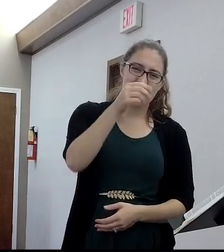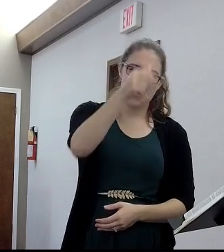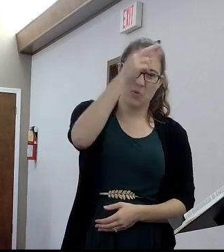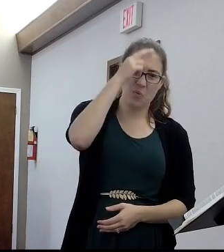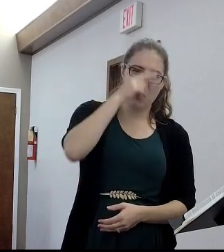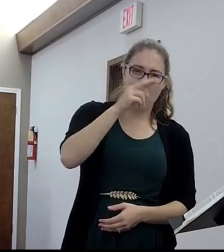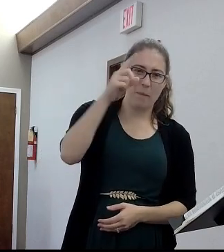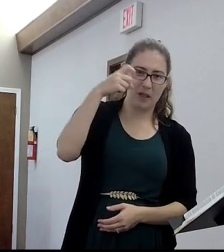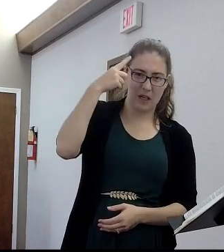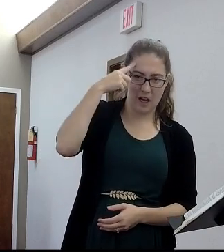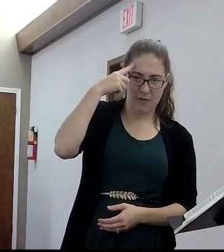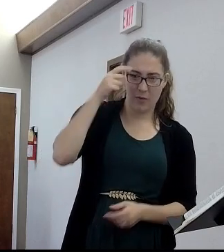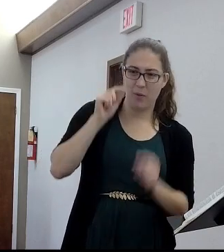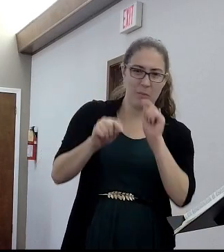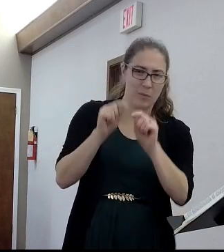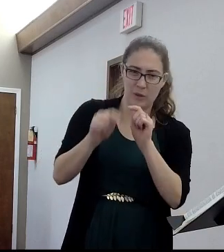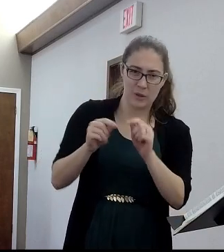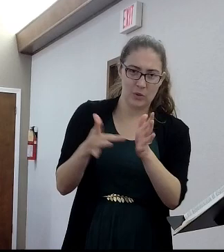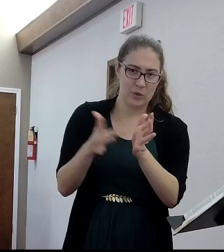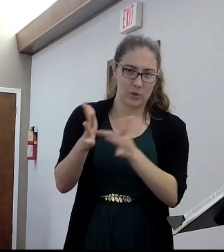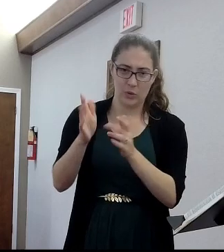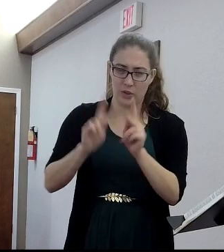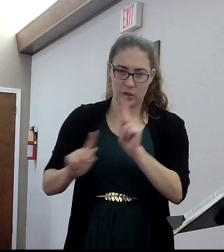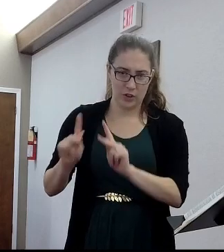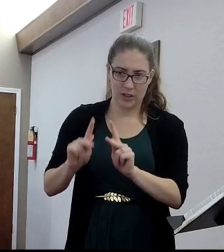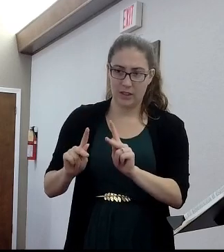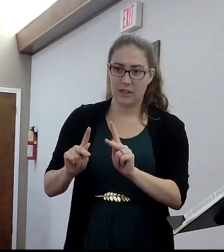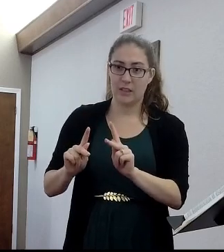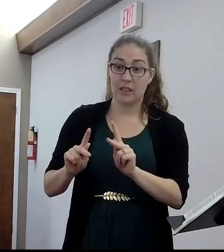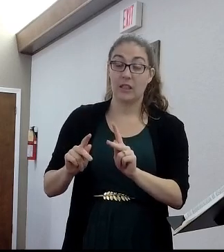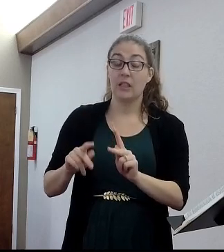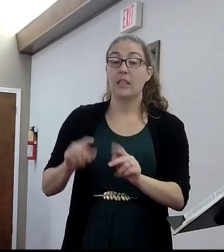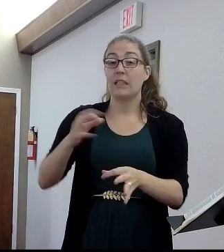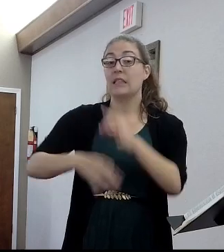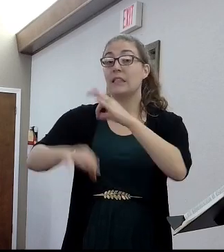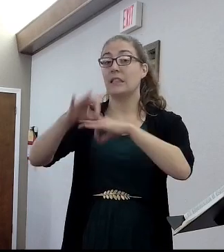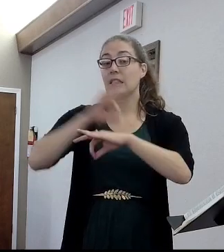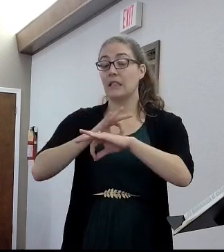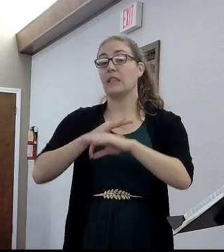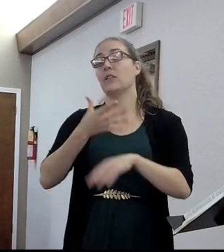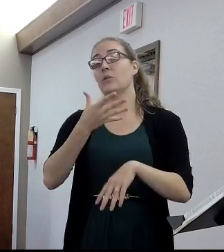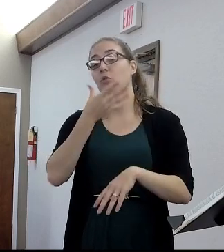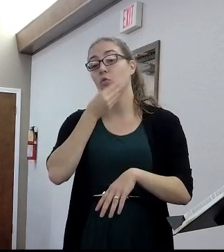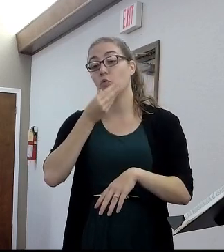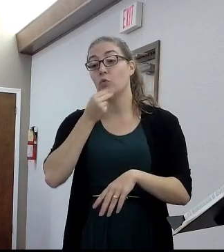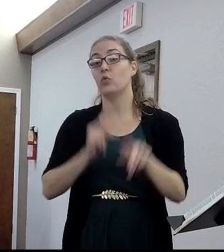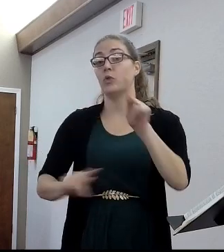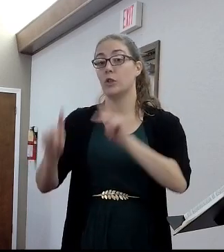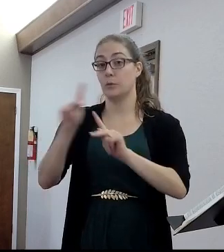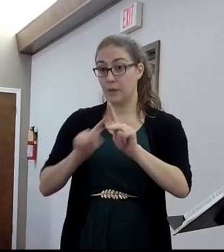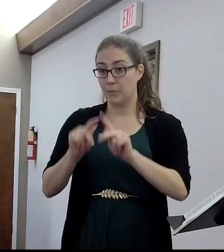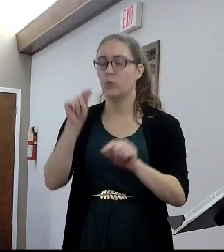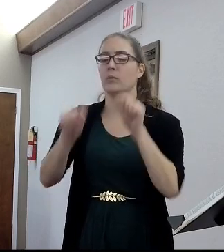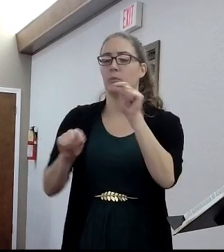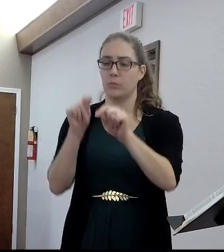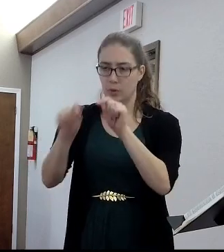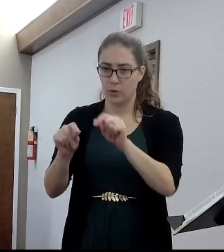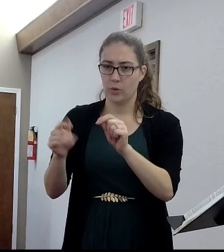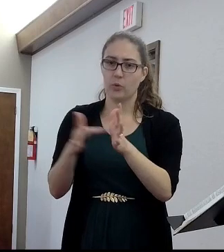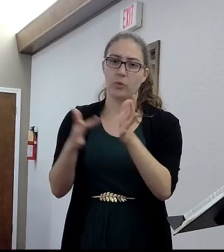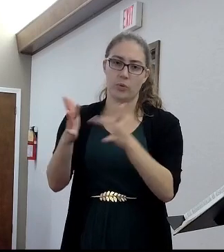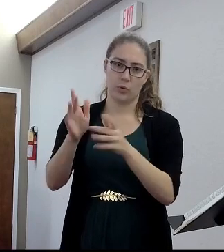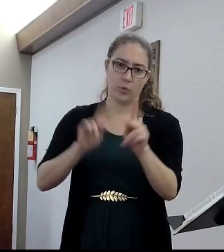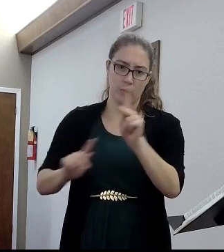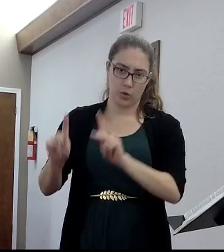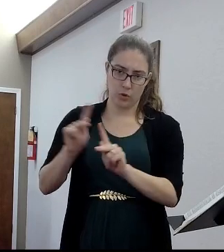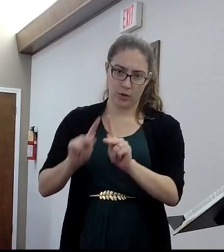people who were causing the problems. And they were... Their influence on the civic government of their day is what caused